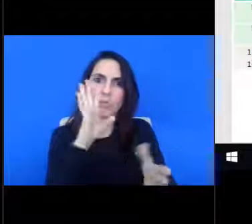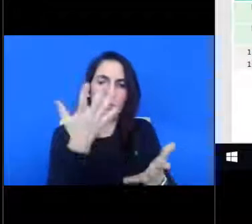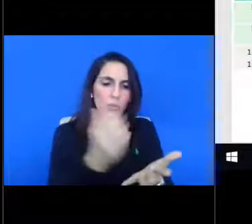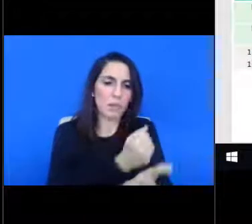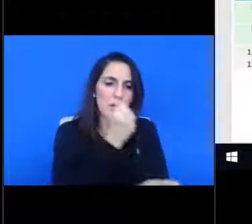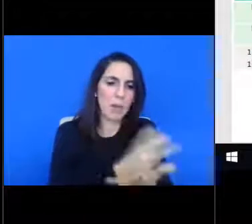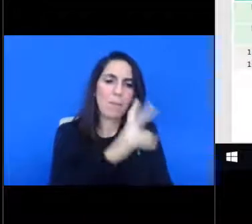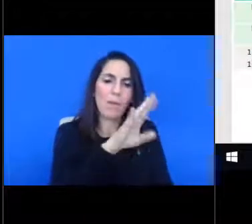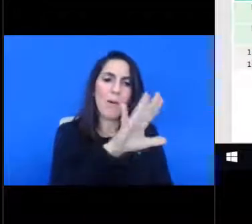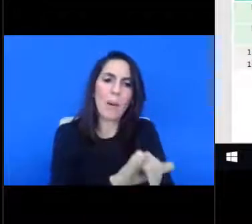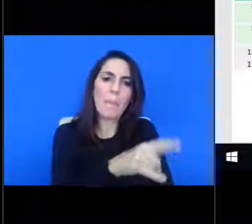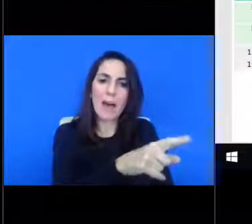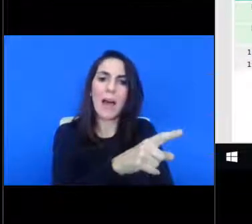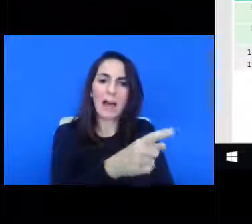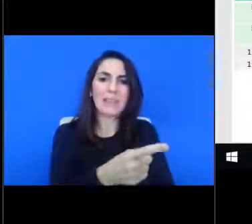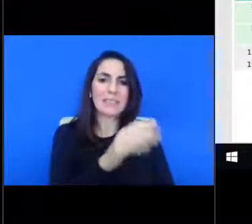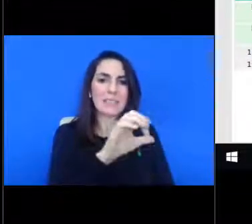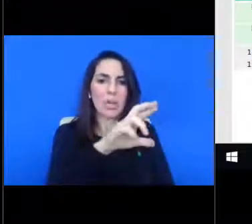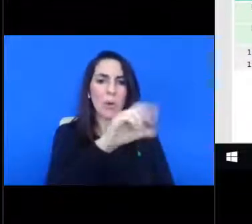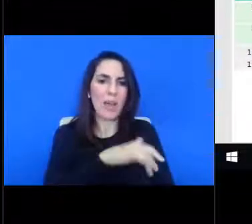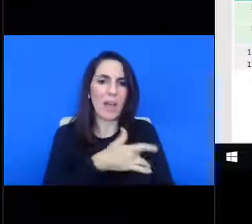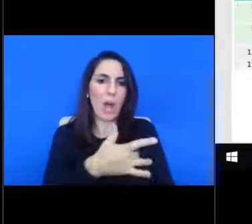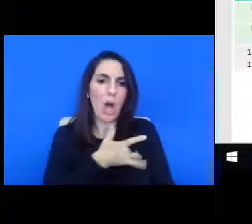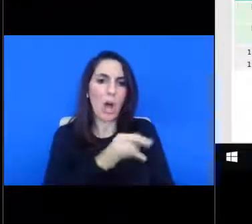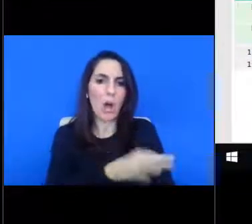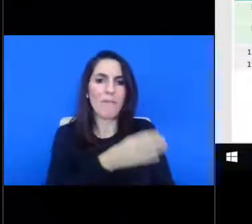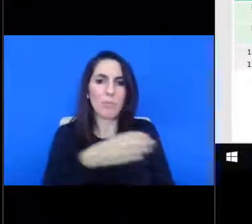CRA board of the, the heart of Boynton village apartments.